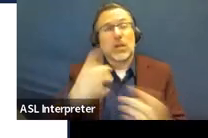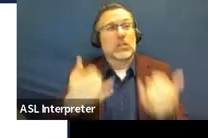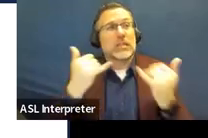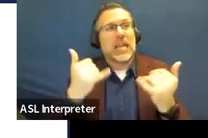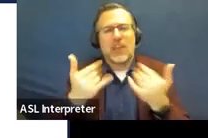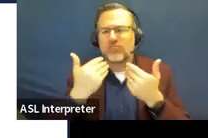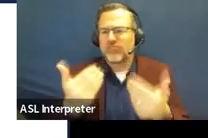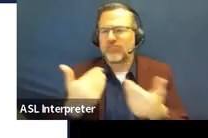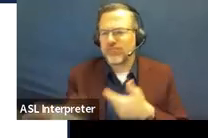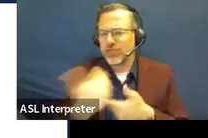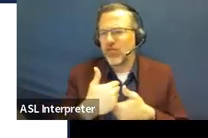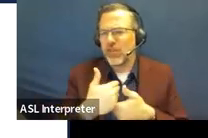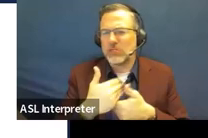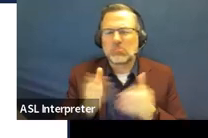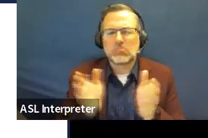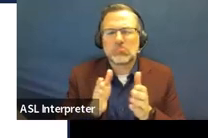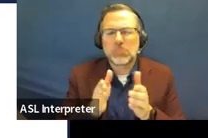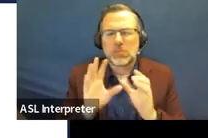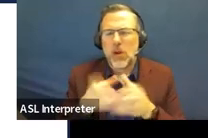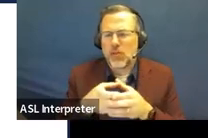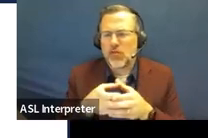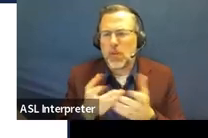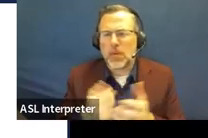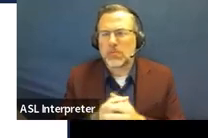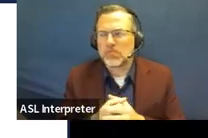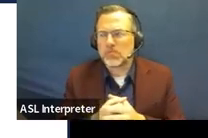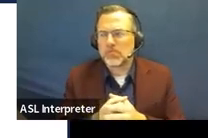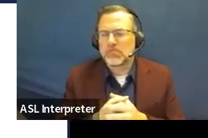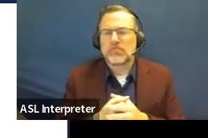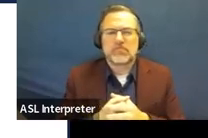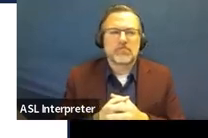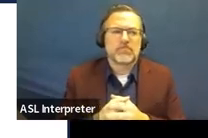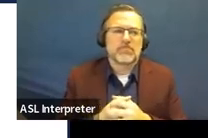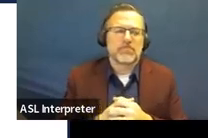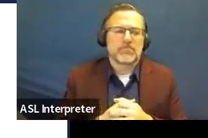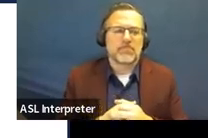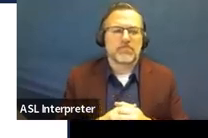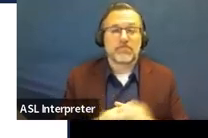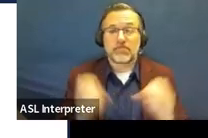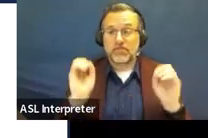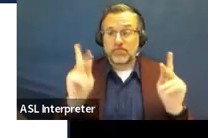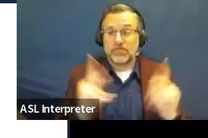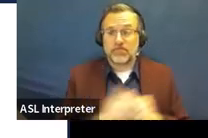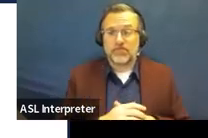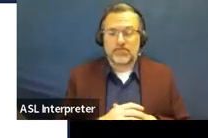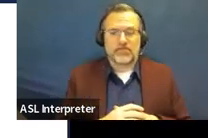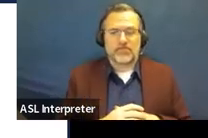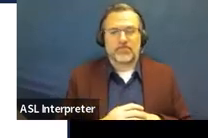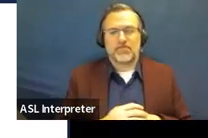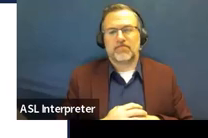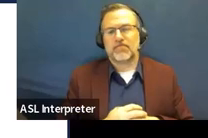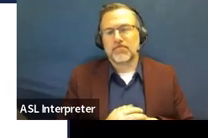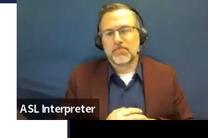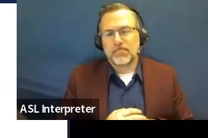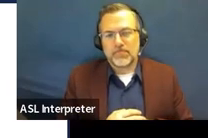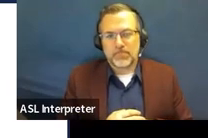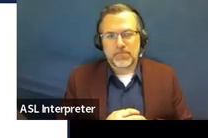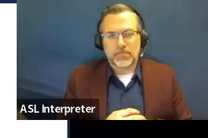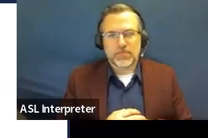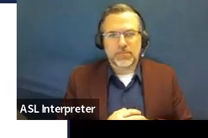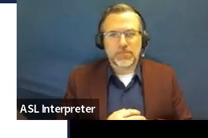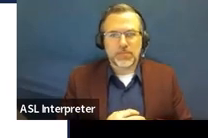It's not a huge group. So, that shouldn't derail our timeline. Okay. So, let's see.